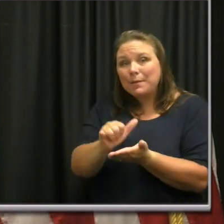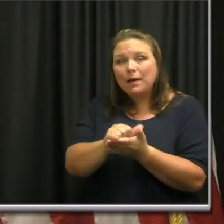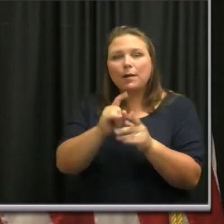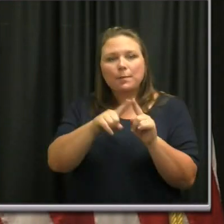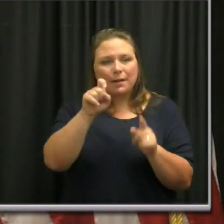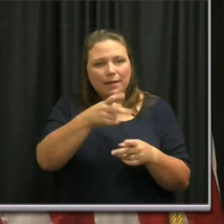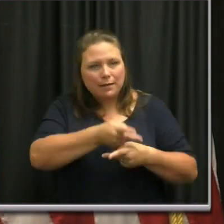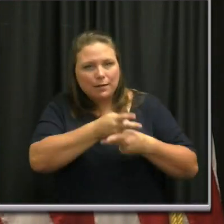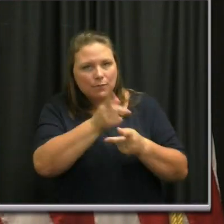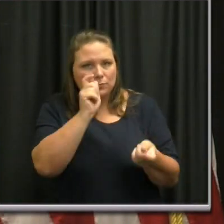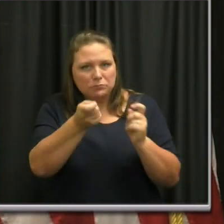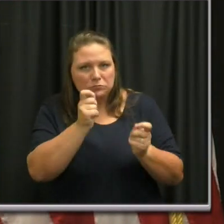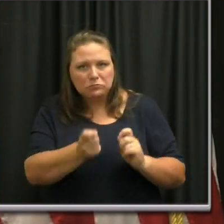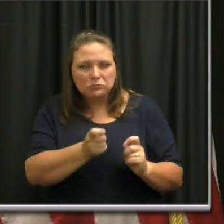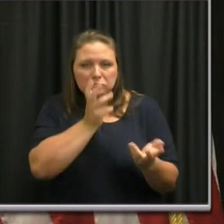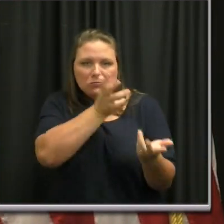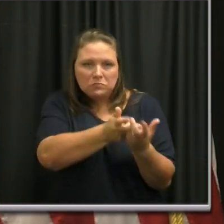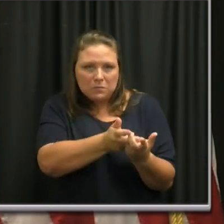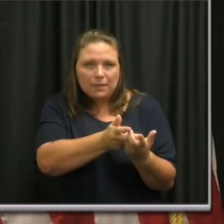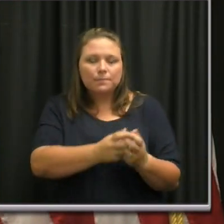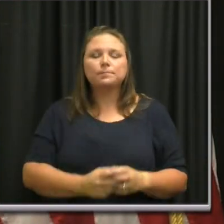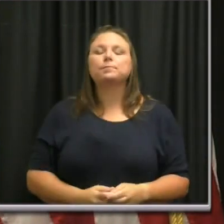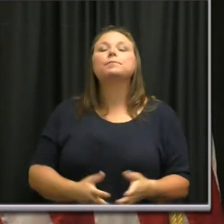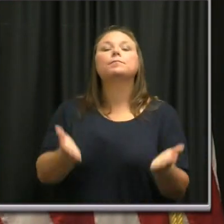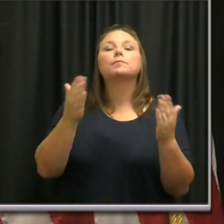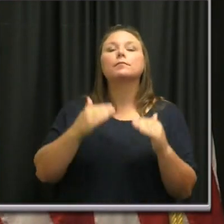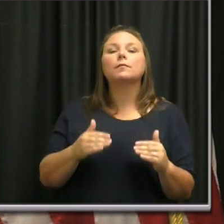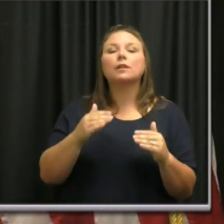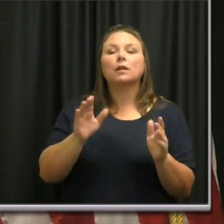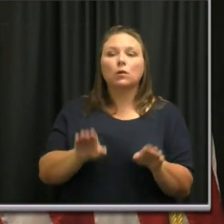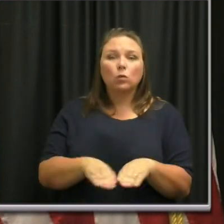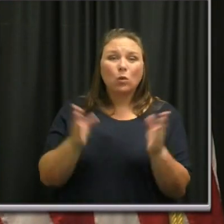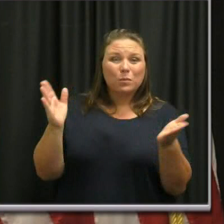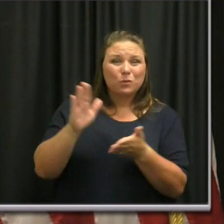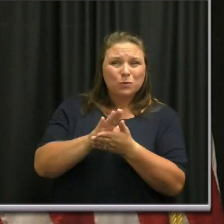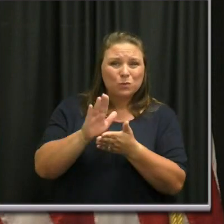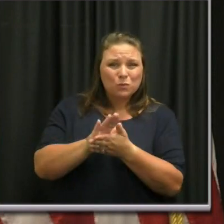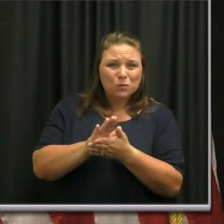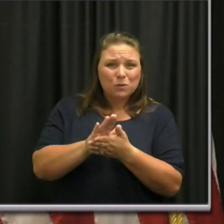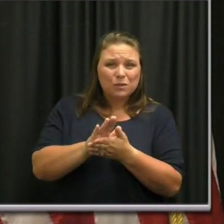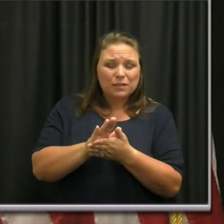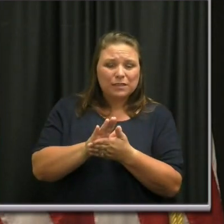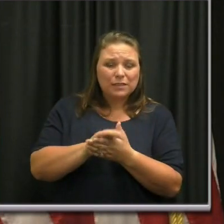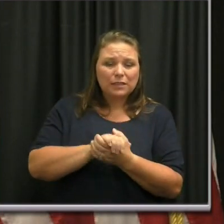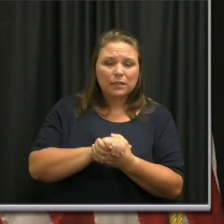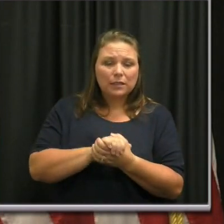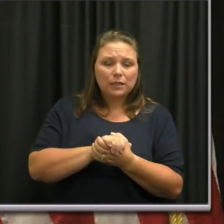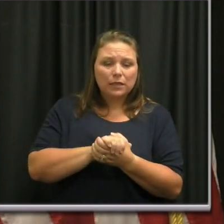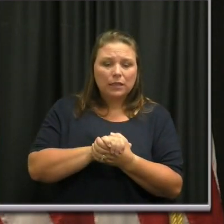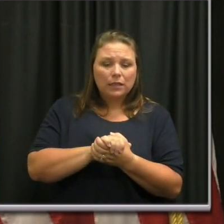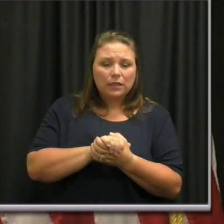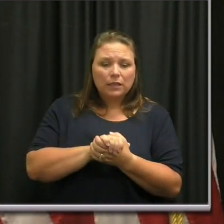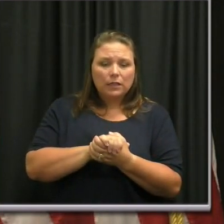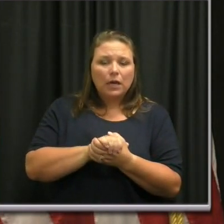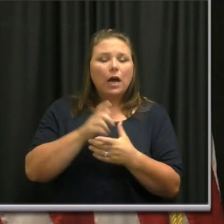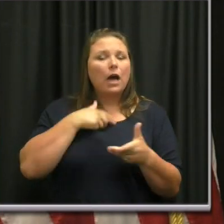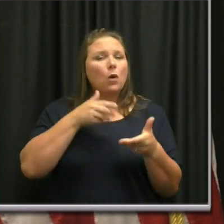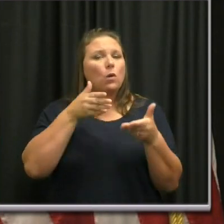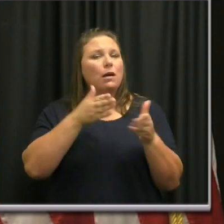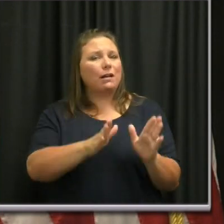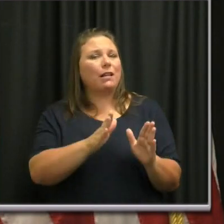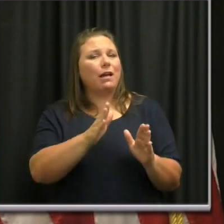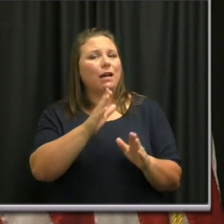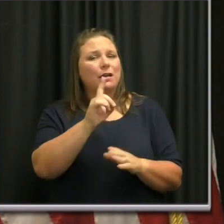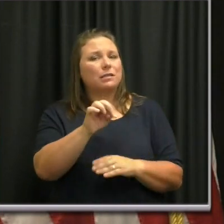have to be carefully done. As to reopening schools, I'll leave a lot of that to Dr. Battle,